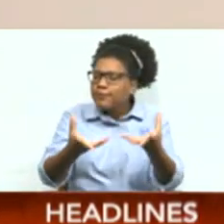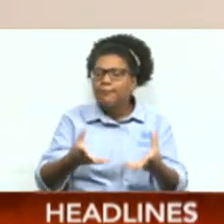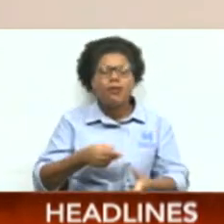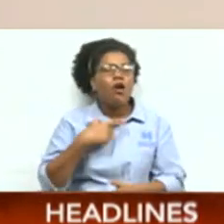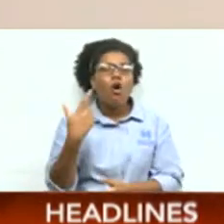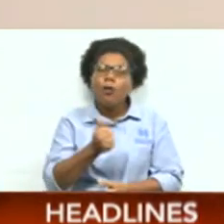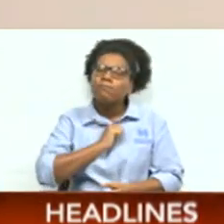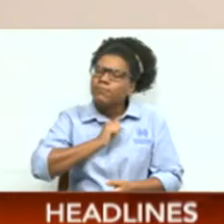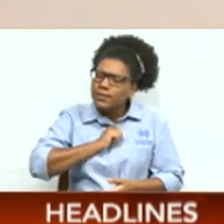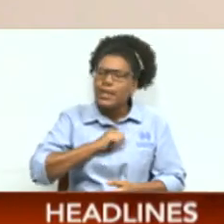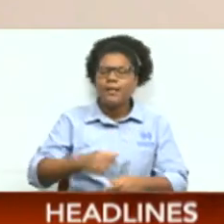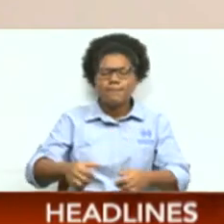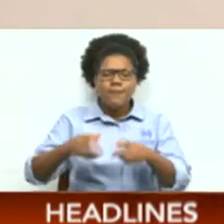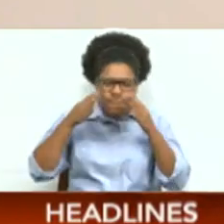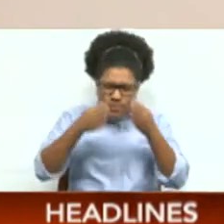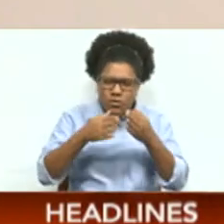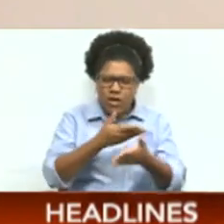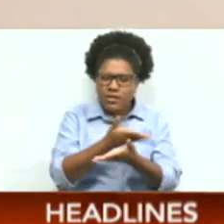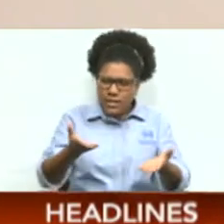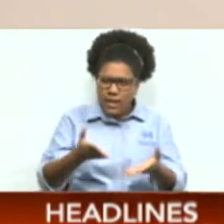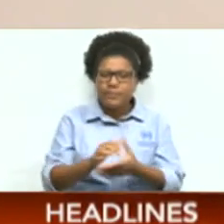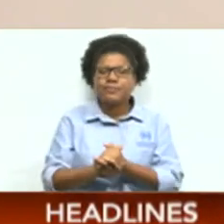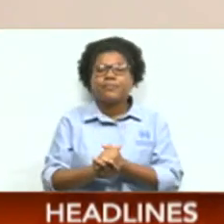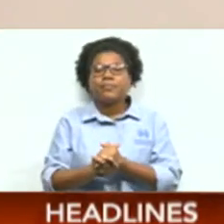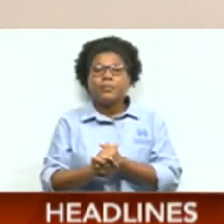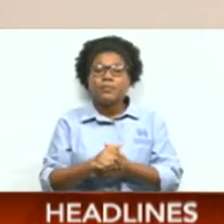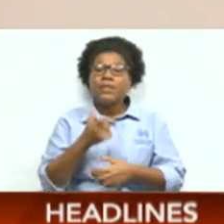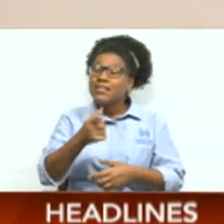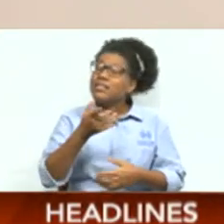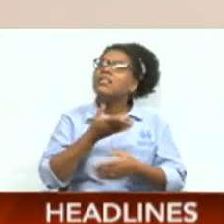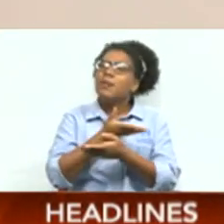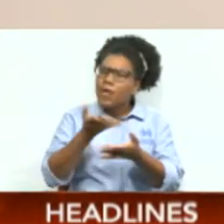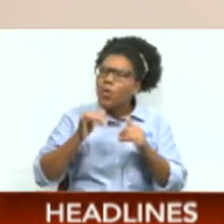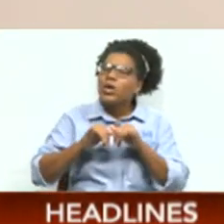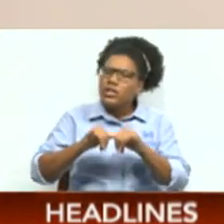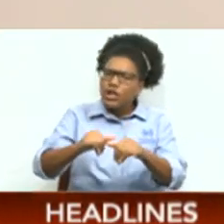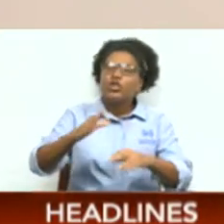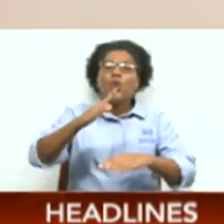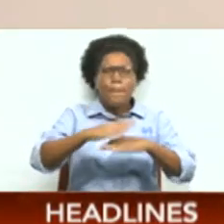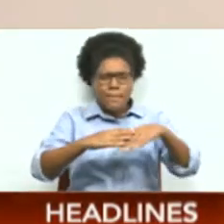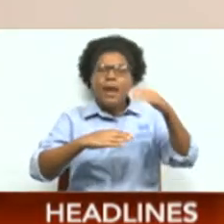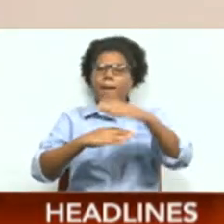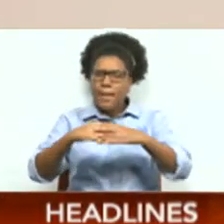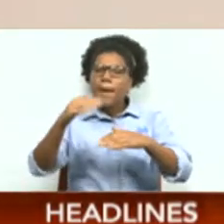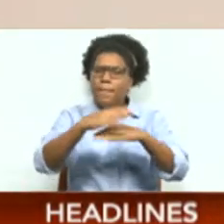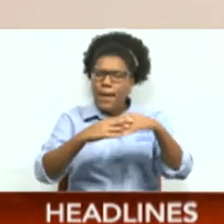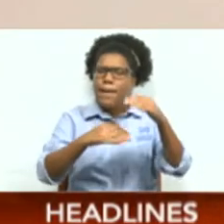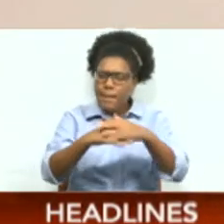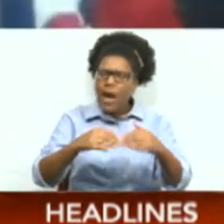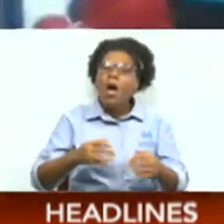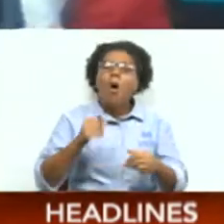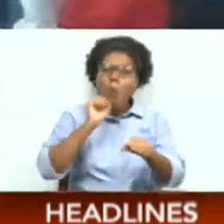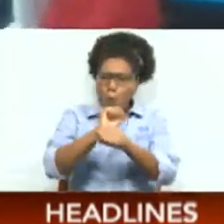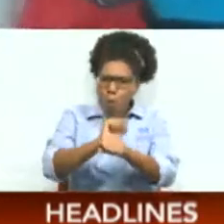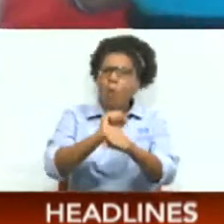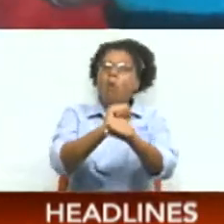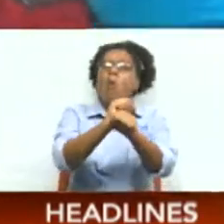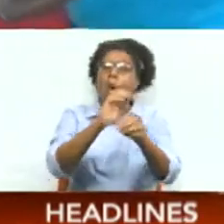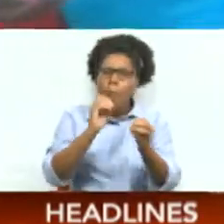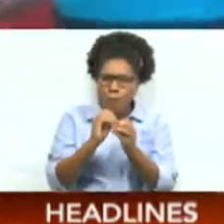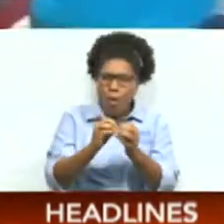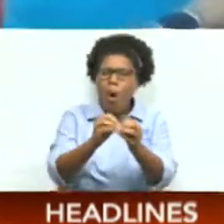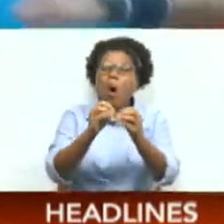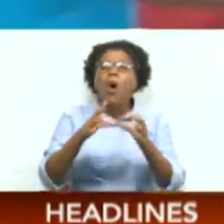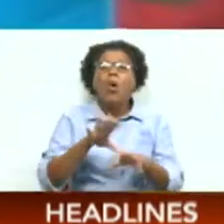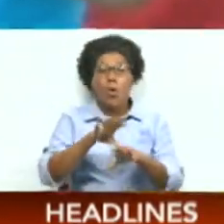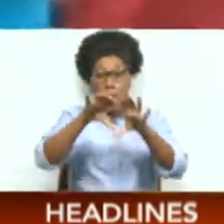this is something that we could continue to build on. We need to build on this momentum coming with the World Cup